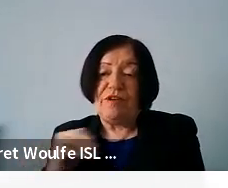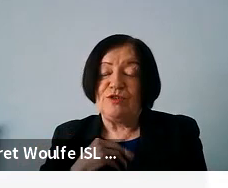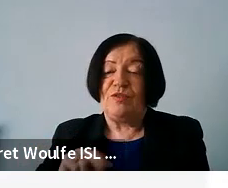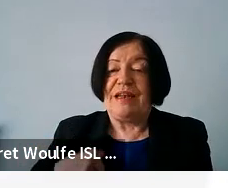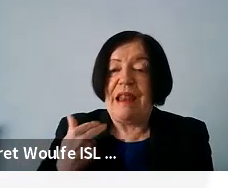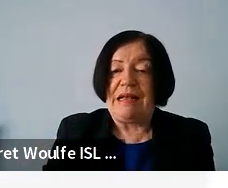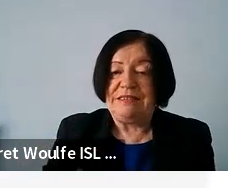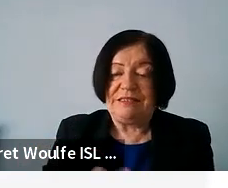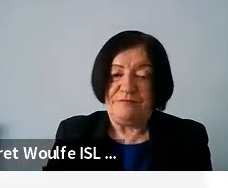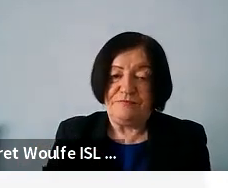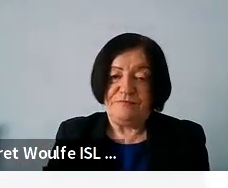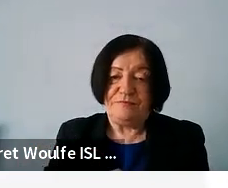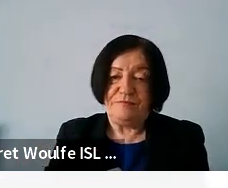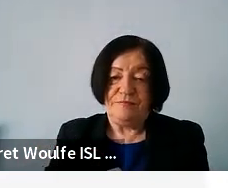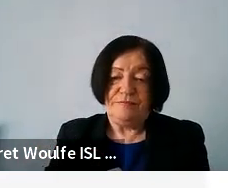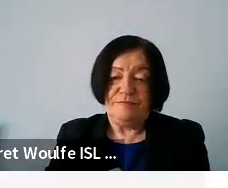next.